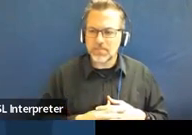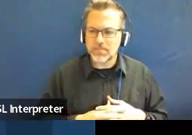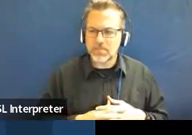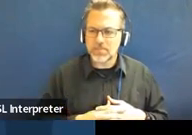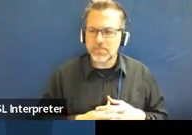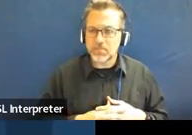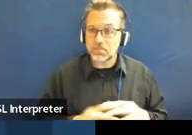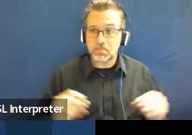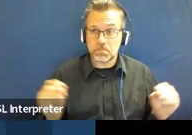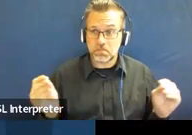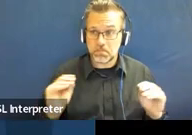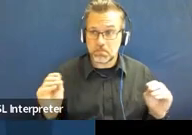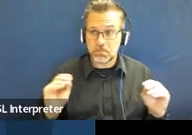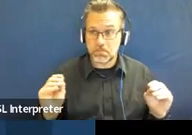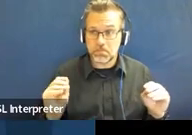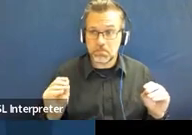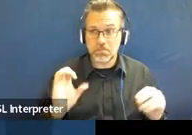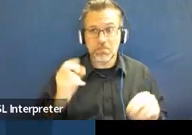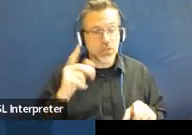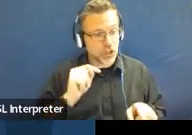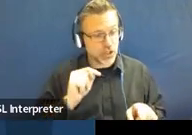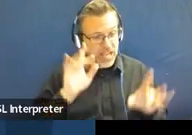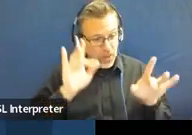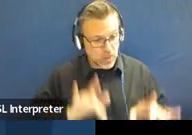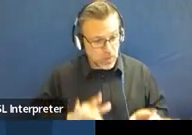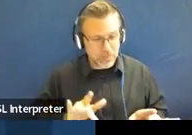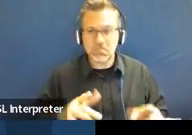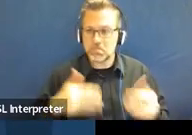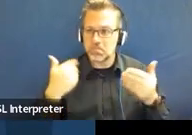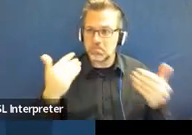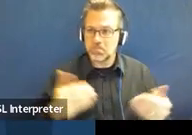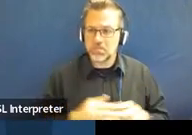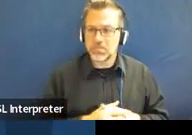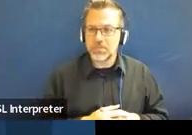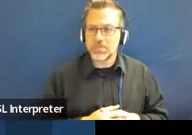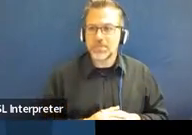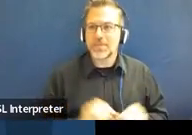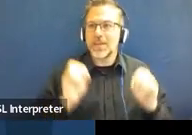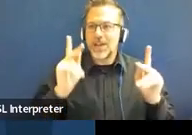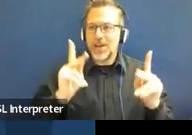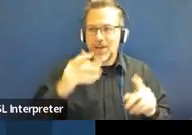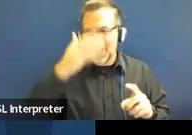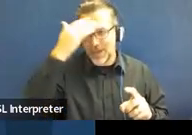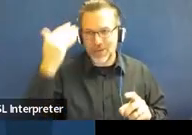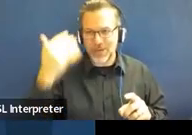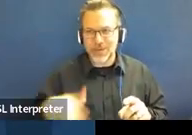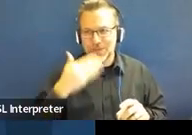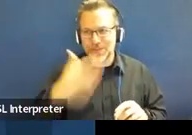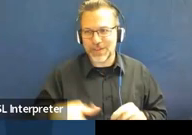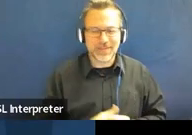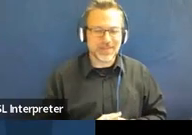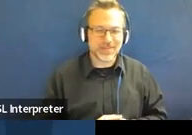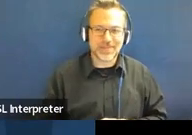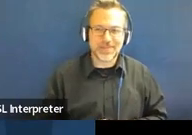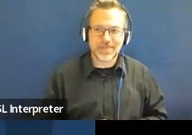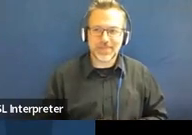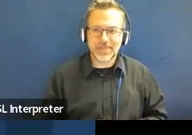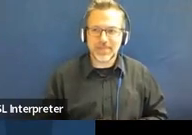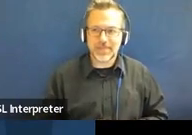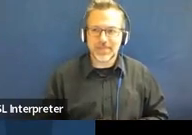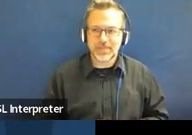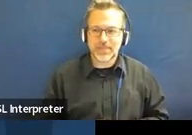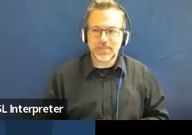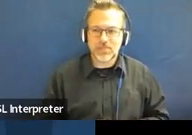Nothing? Okay. There's nothing in chat, so I think we're... Phew! Big sigh of relief. All right. All right.